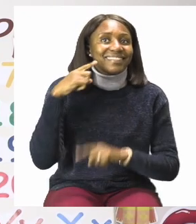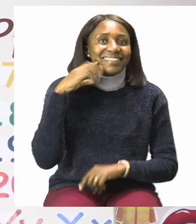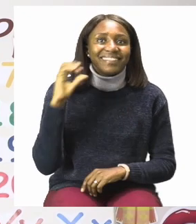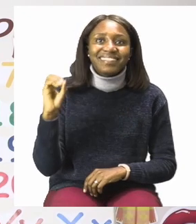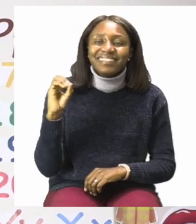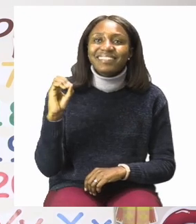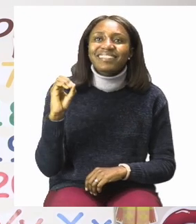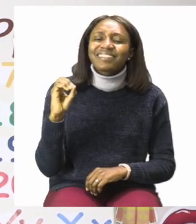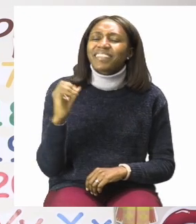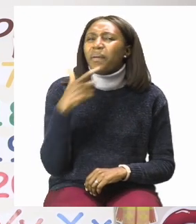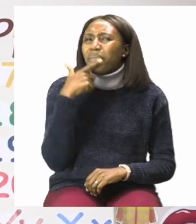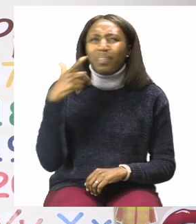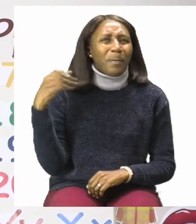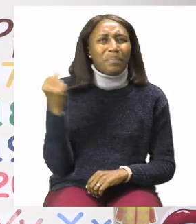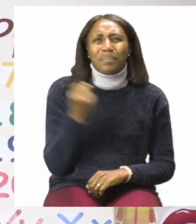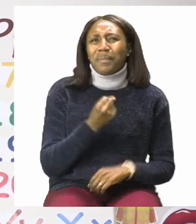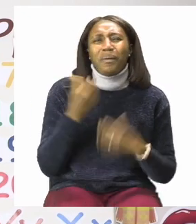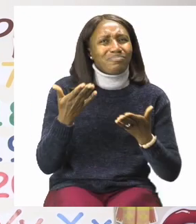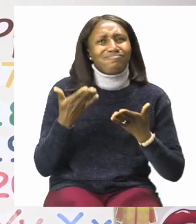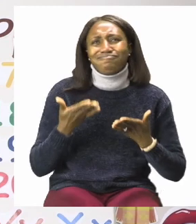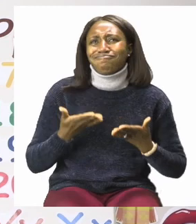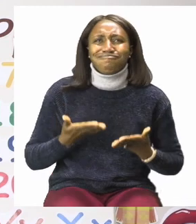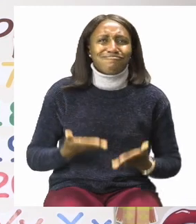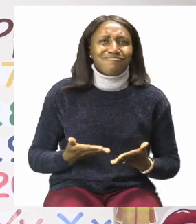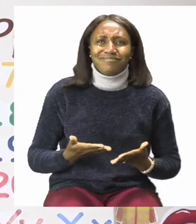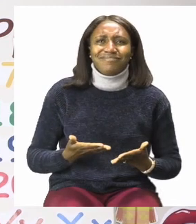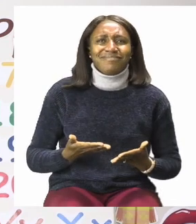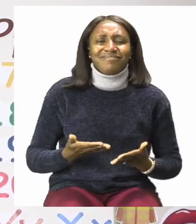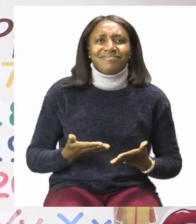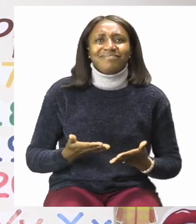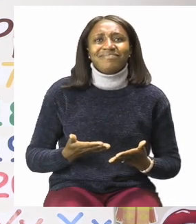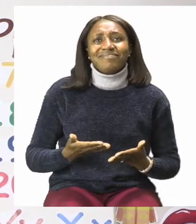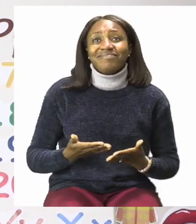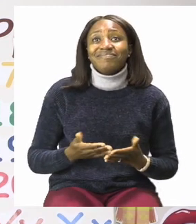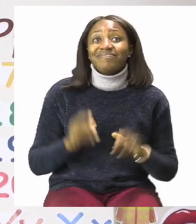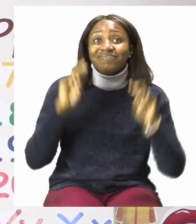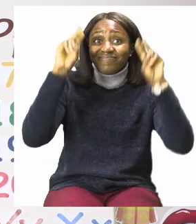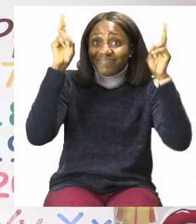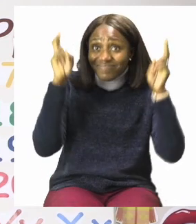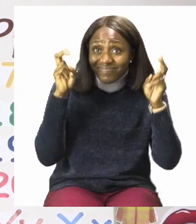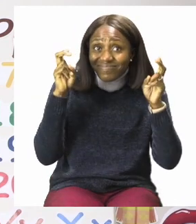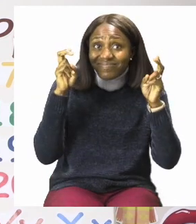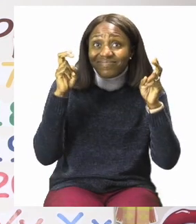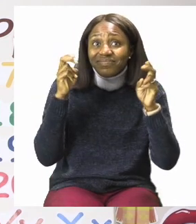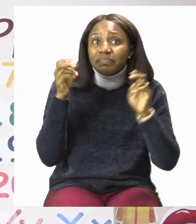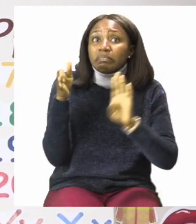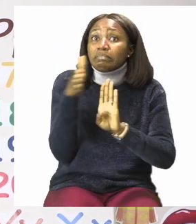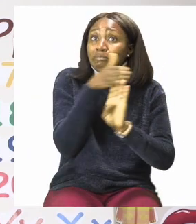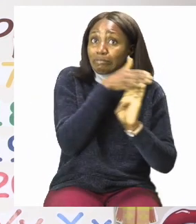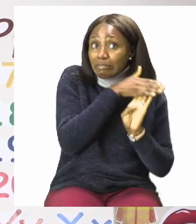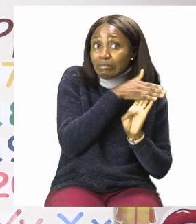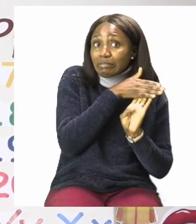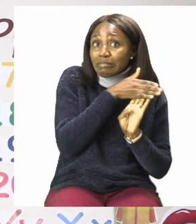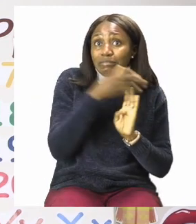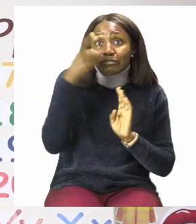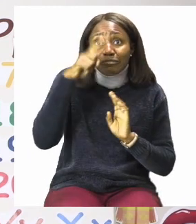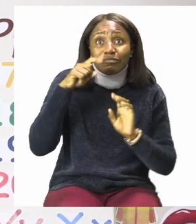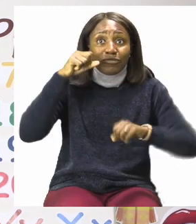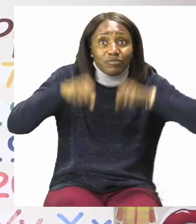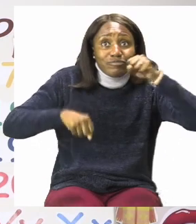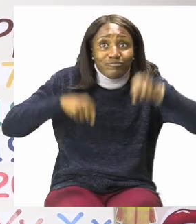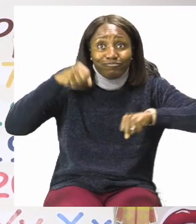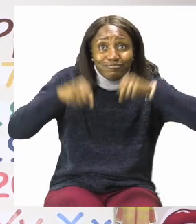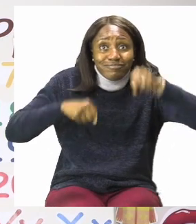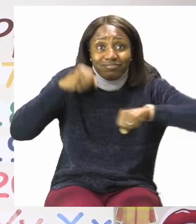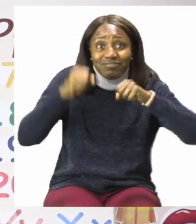Mutsa and thank you so much for joining me today. Our theme this week is safety